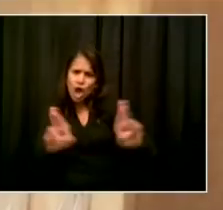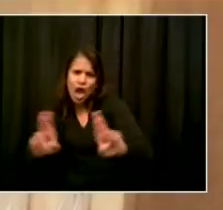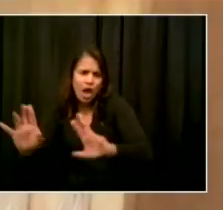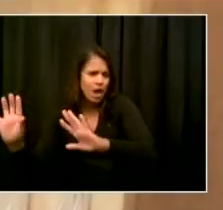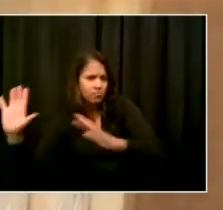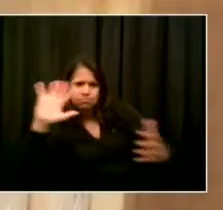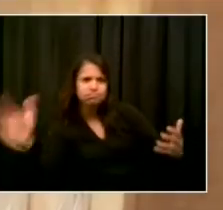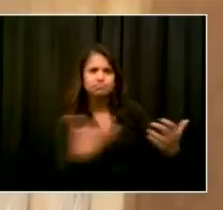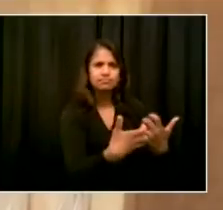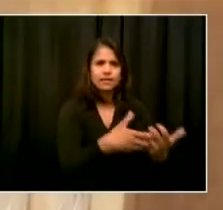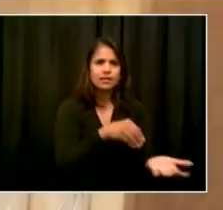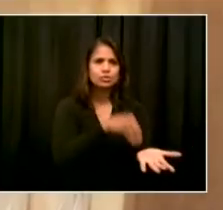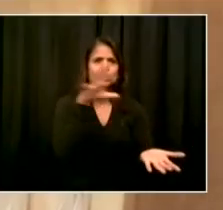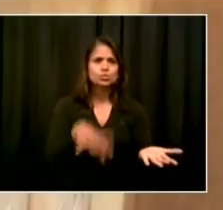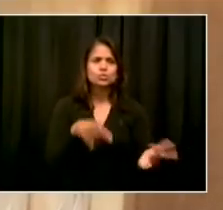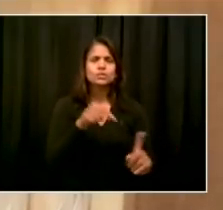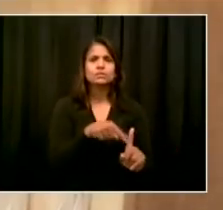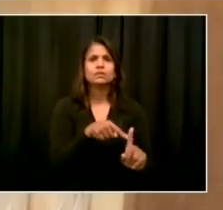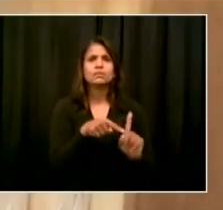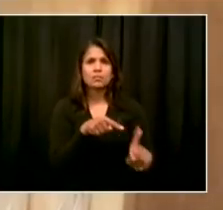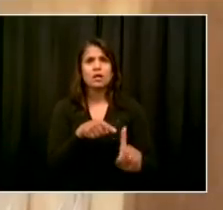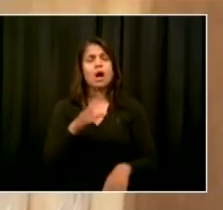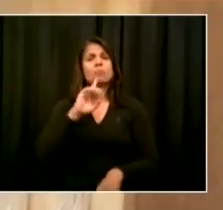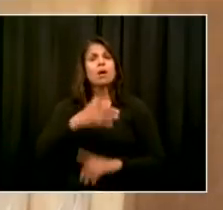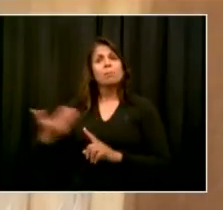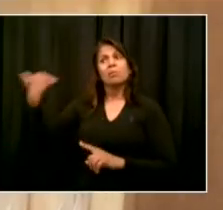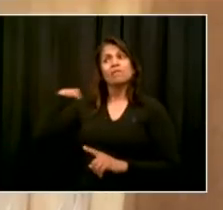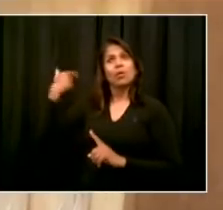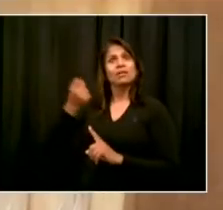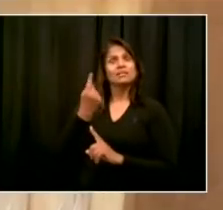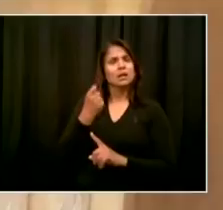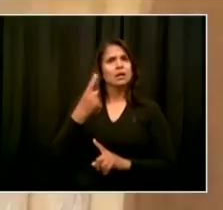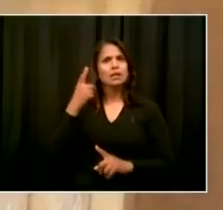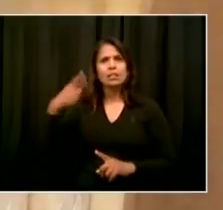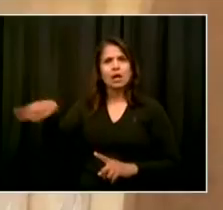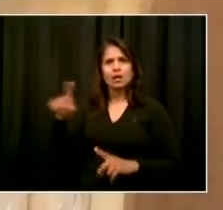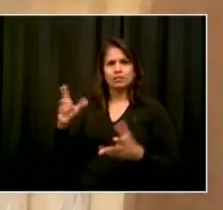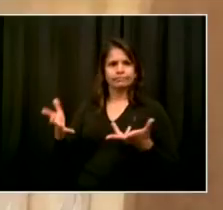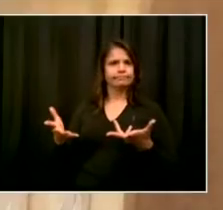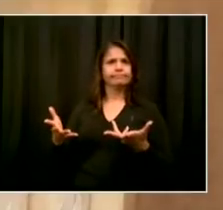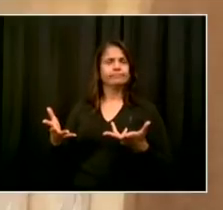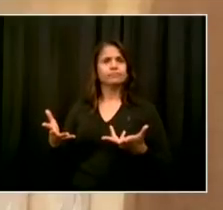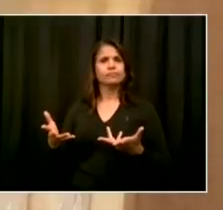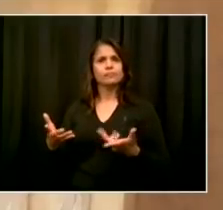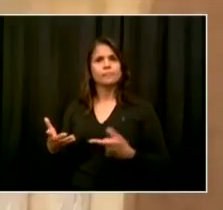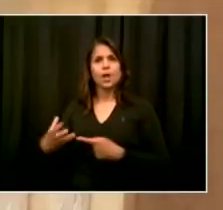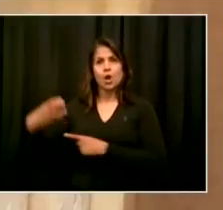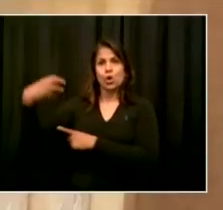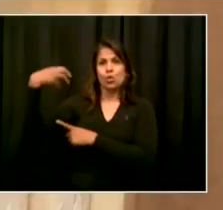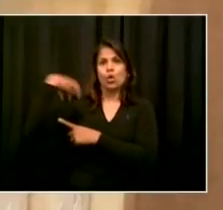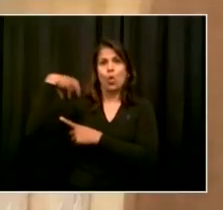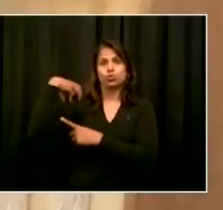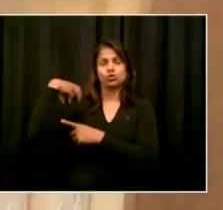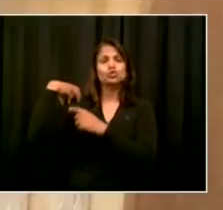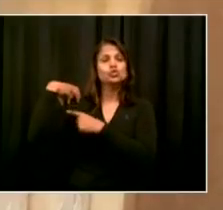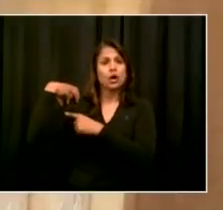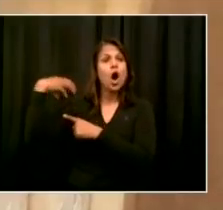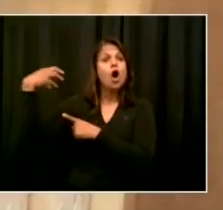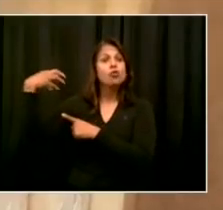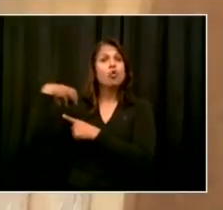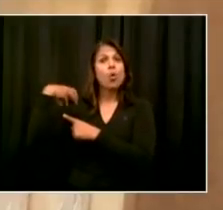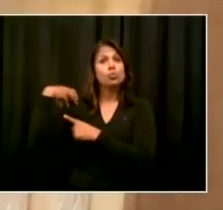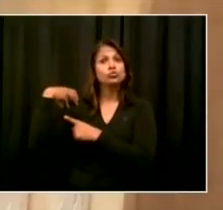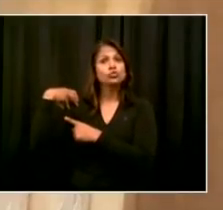in our schools because we are coming back in very challenging circumstances and they are